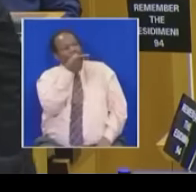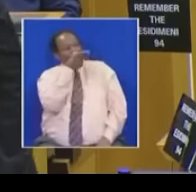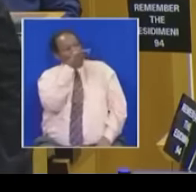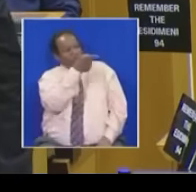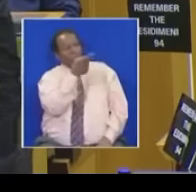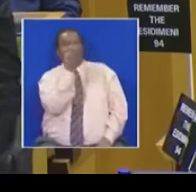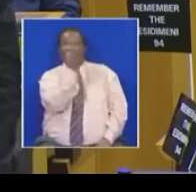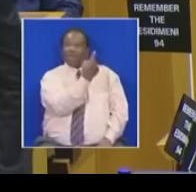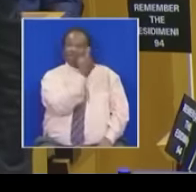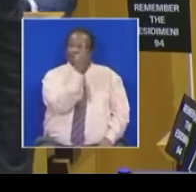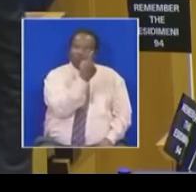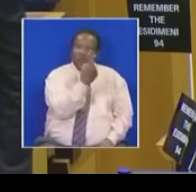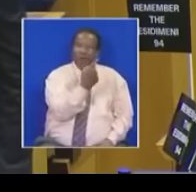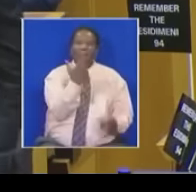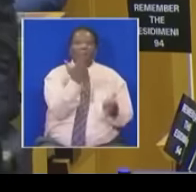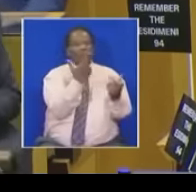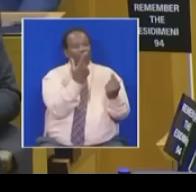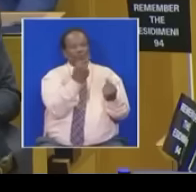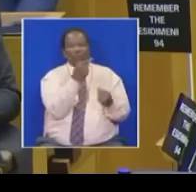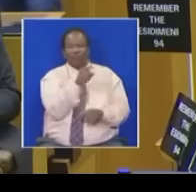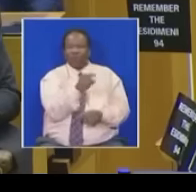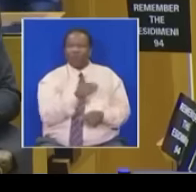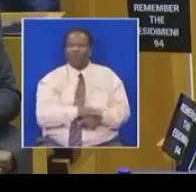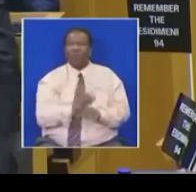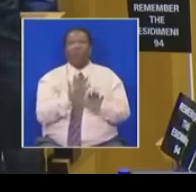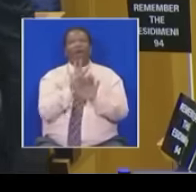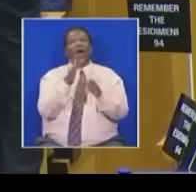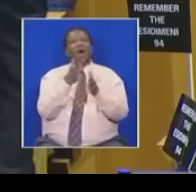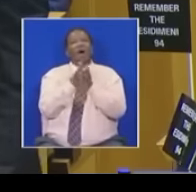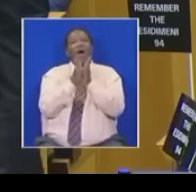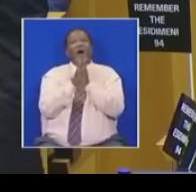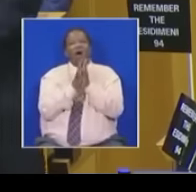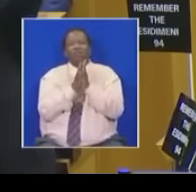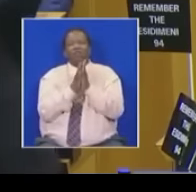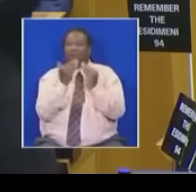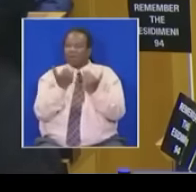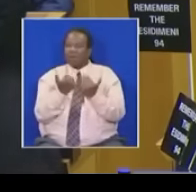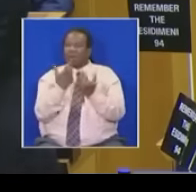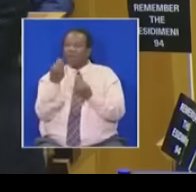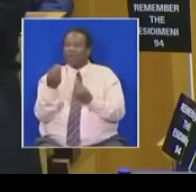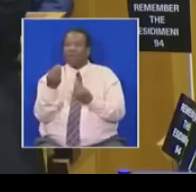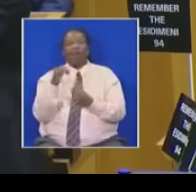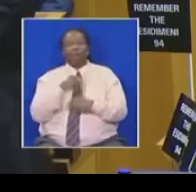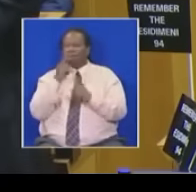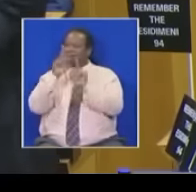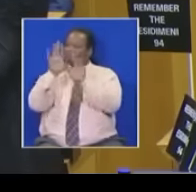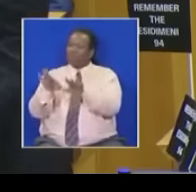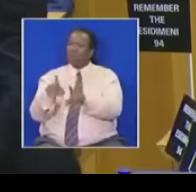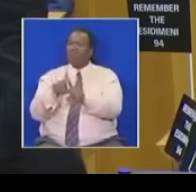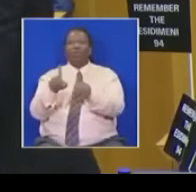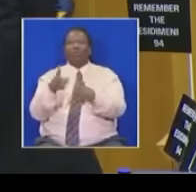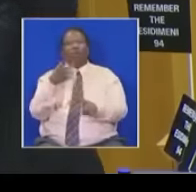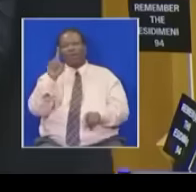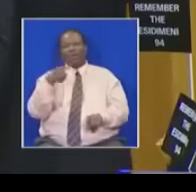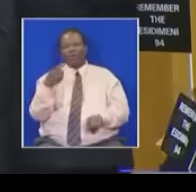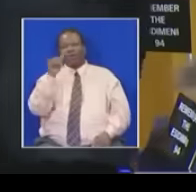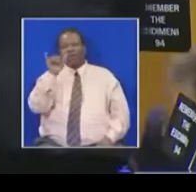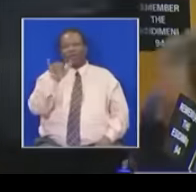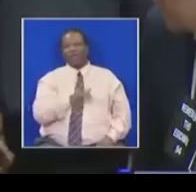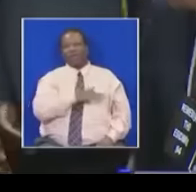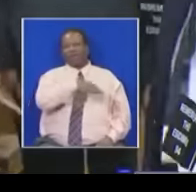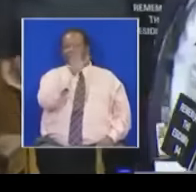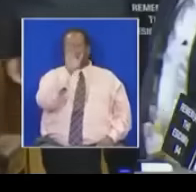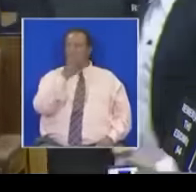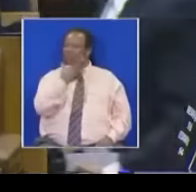of the Constitution by you as well. I make this oath, and I will request the